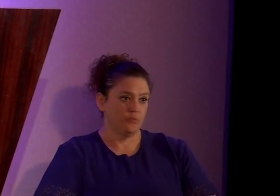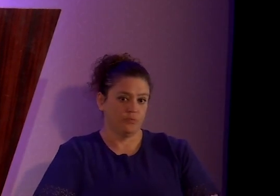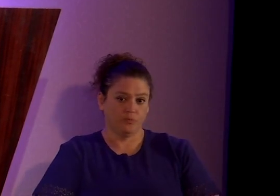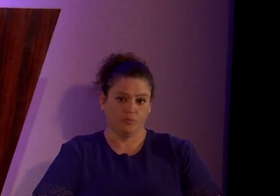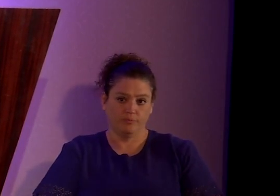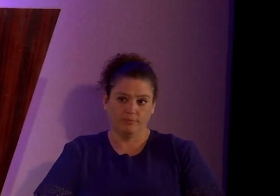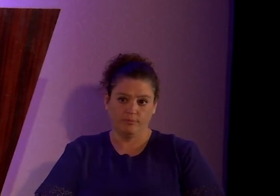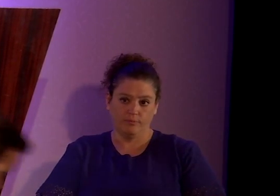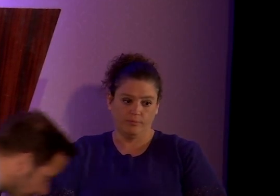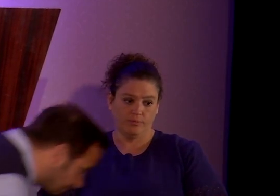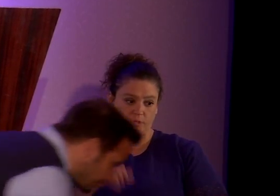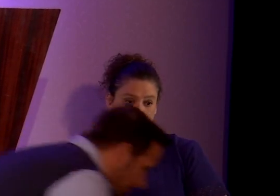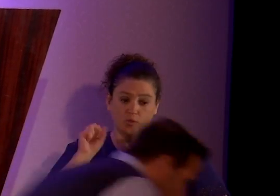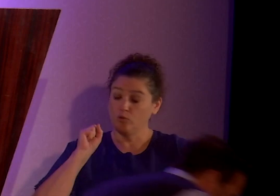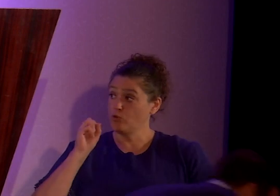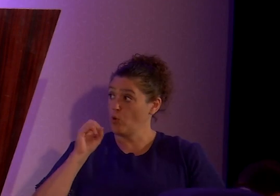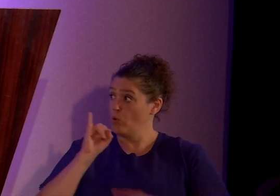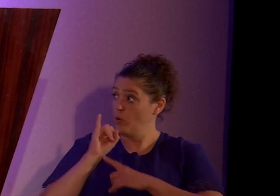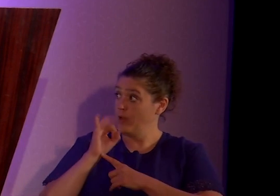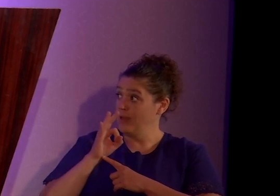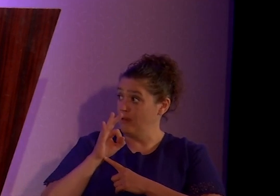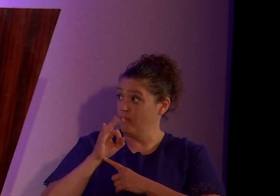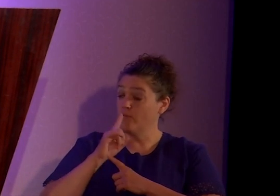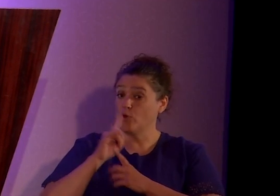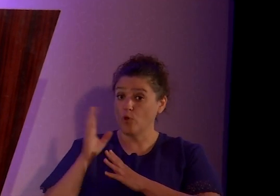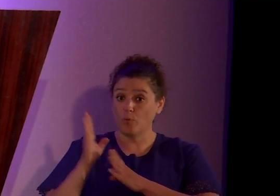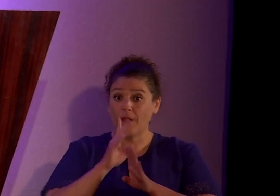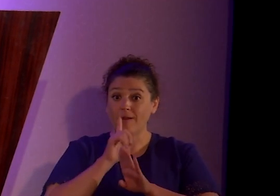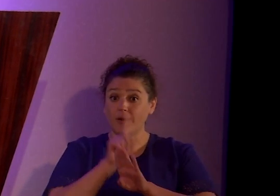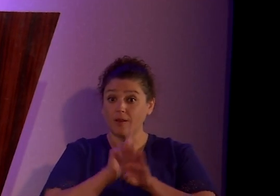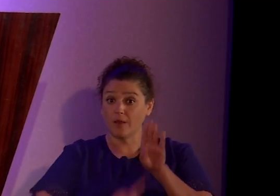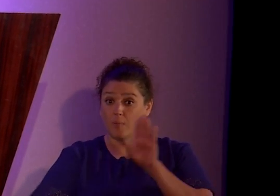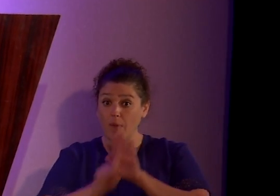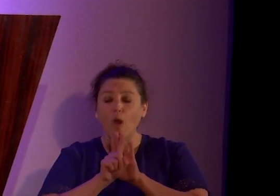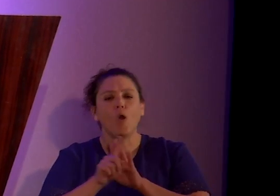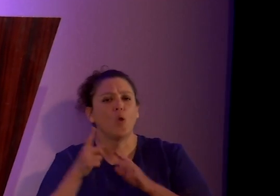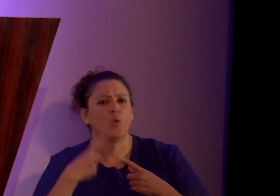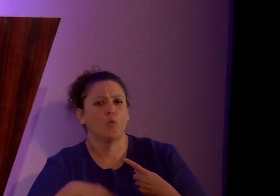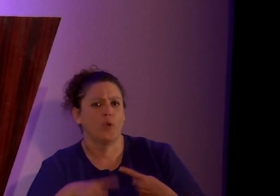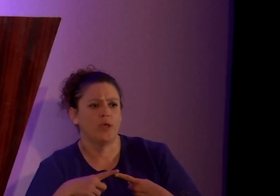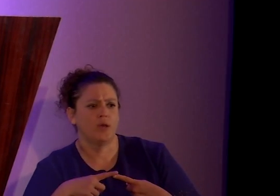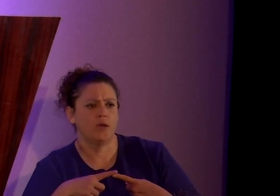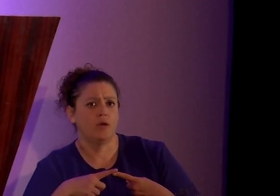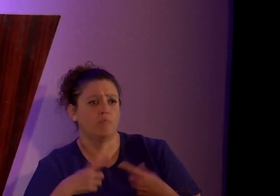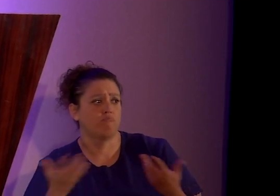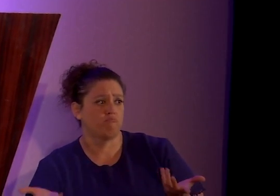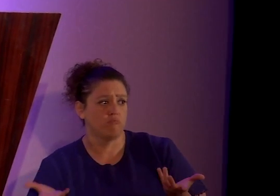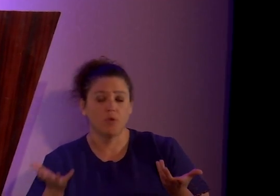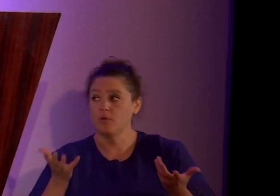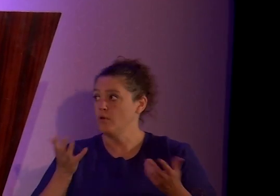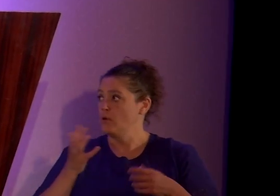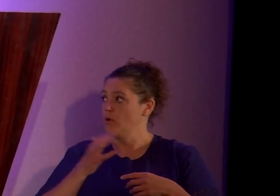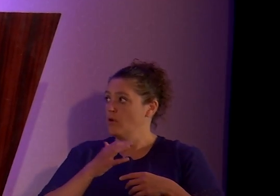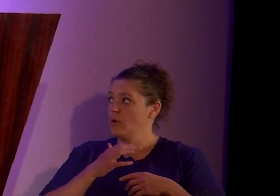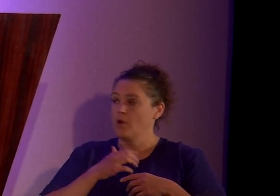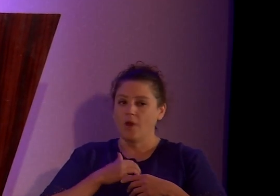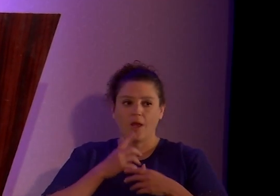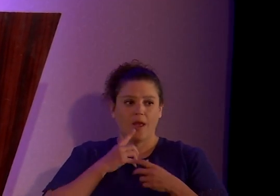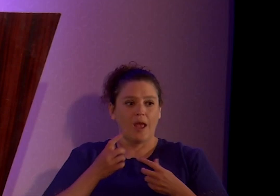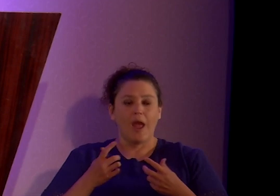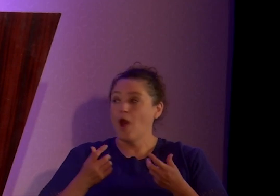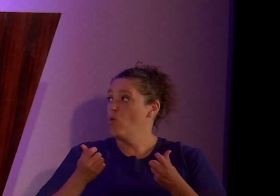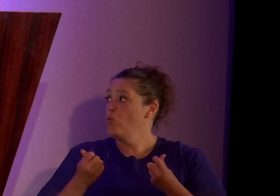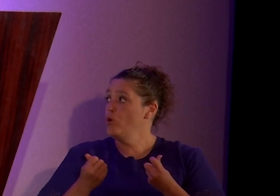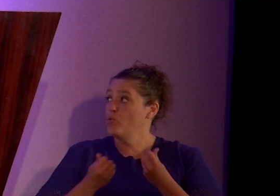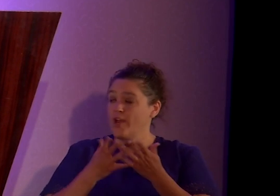So, if you're going to come out, when are you going to do it? I would recommend not when you're financially dependent,